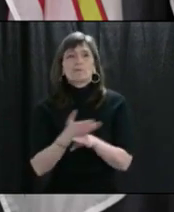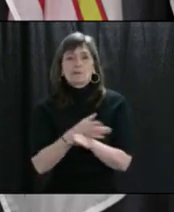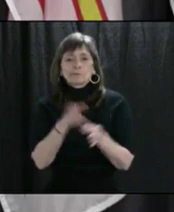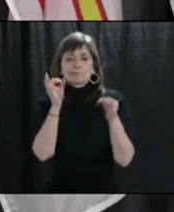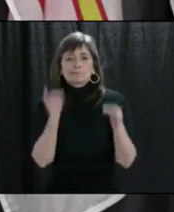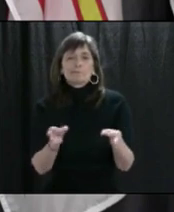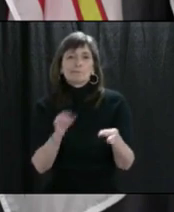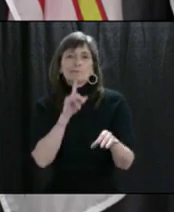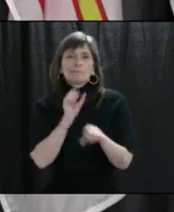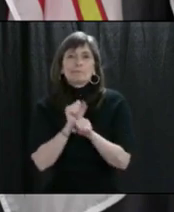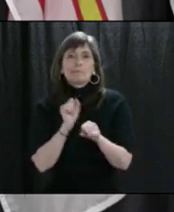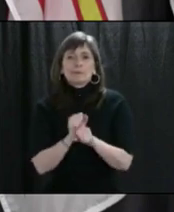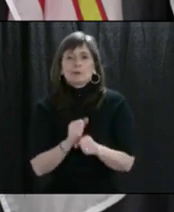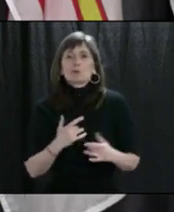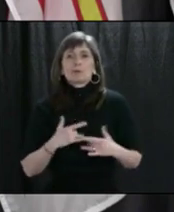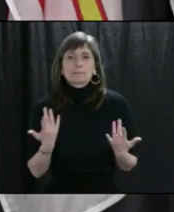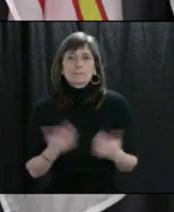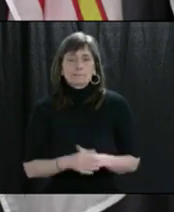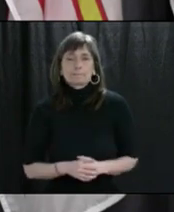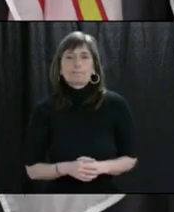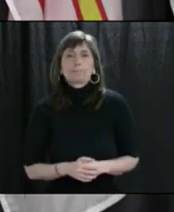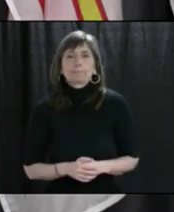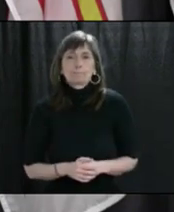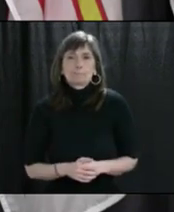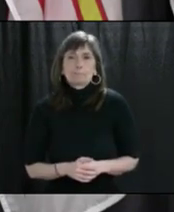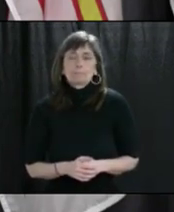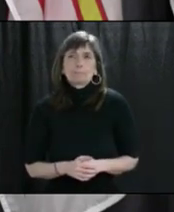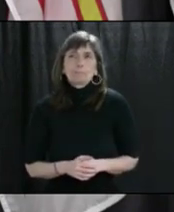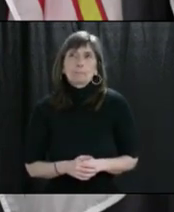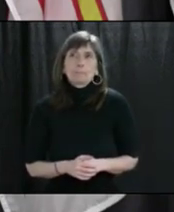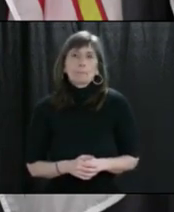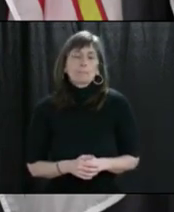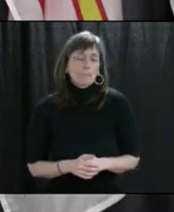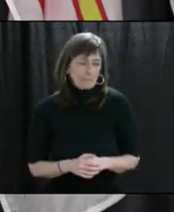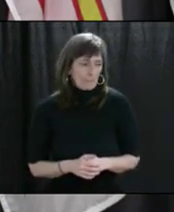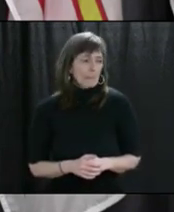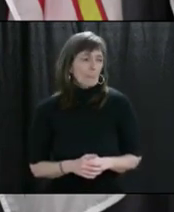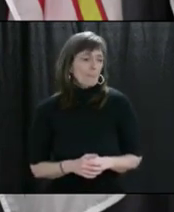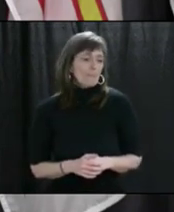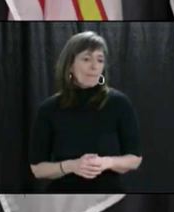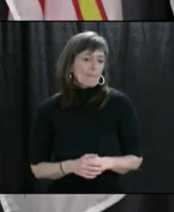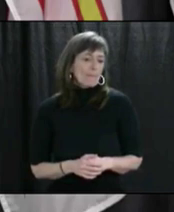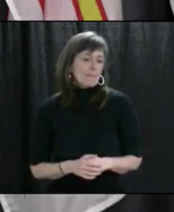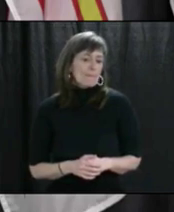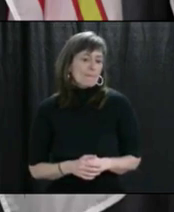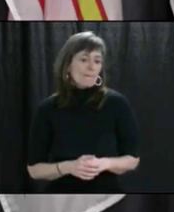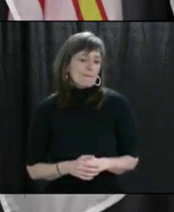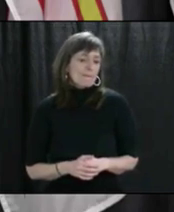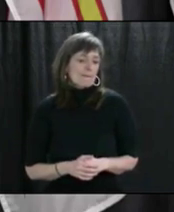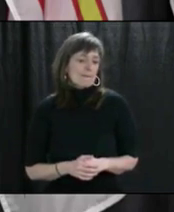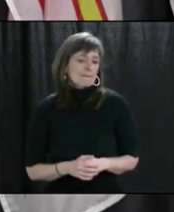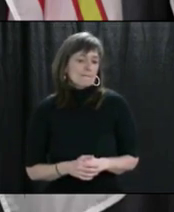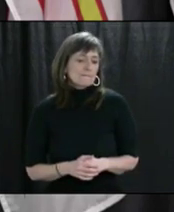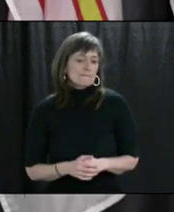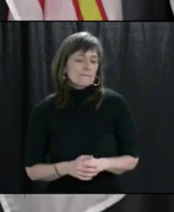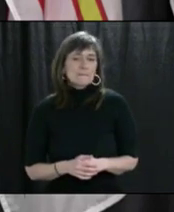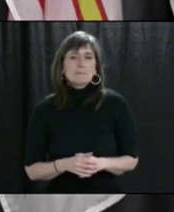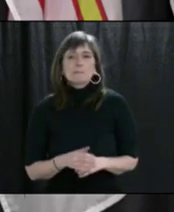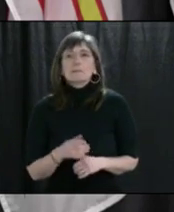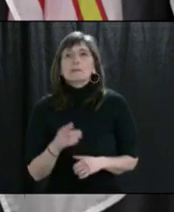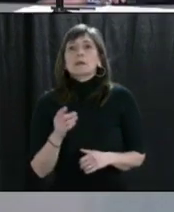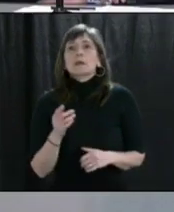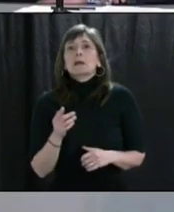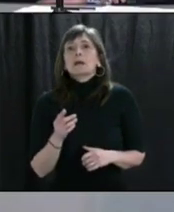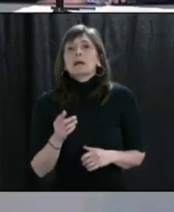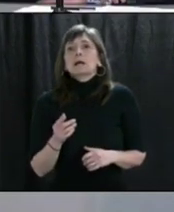on what the industry would look like this year. Thank you. I'm not sure who can answer this, but we're seeing now